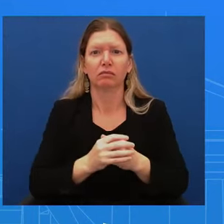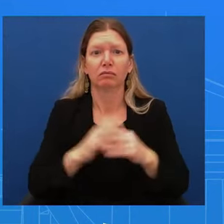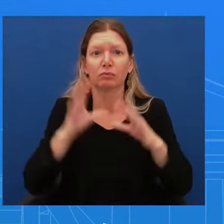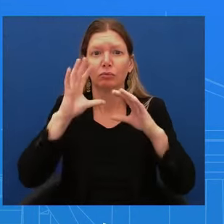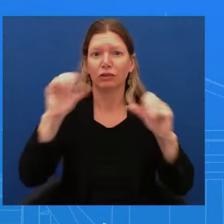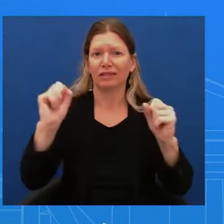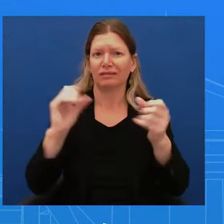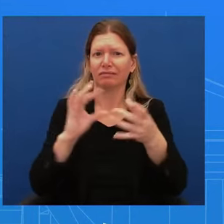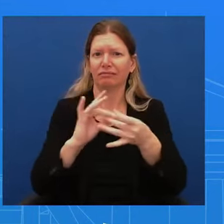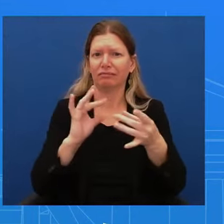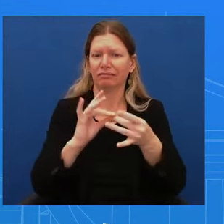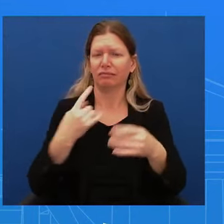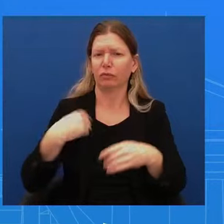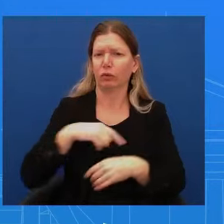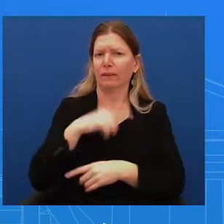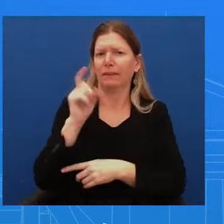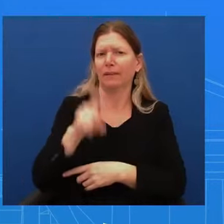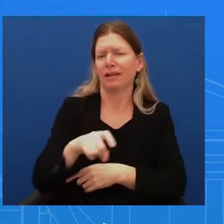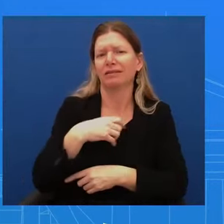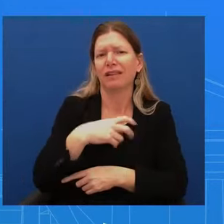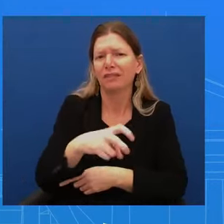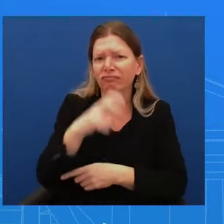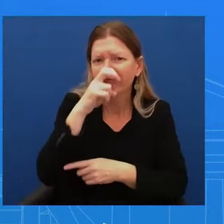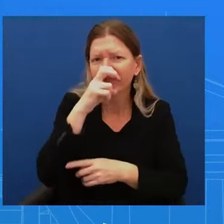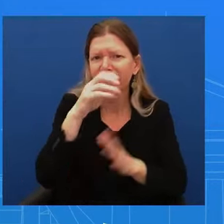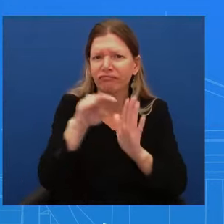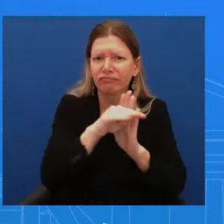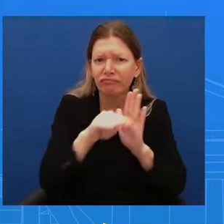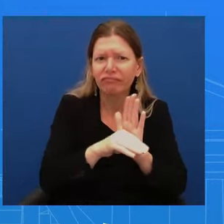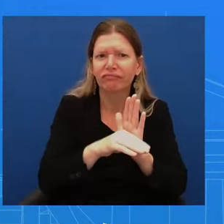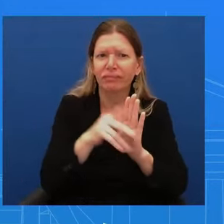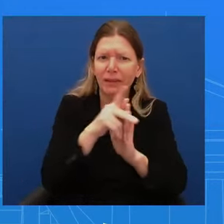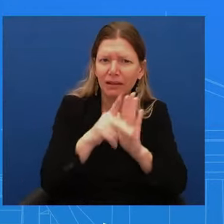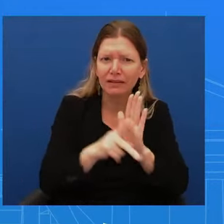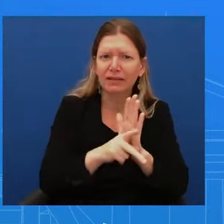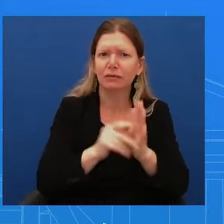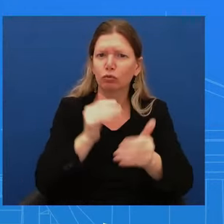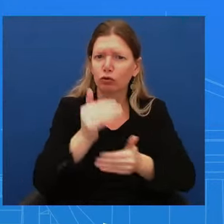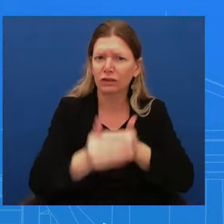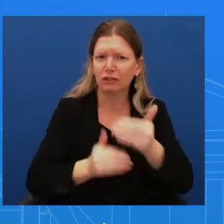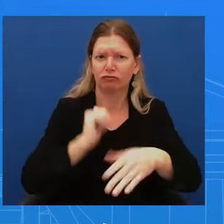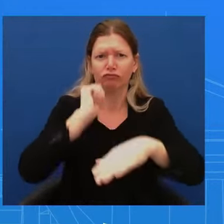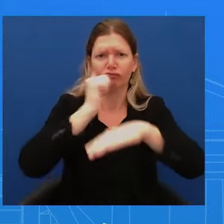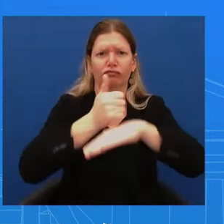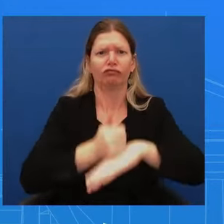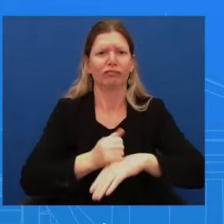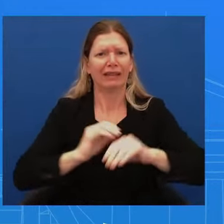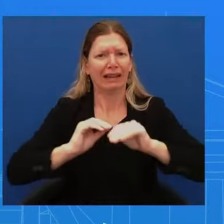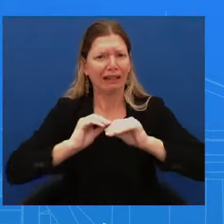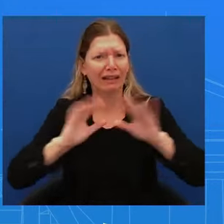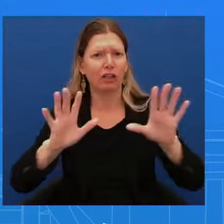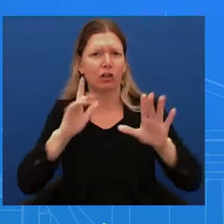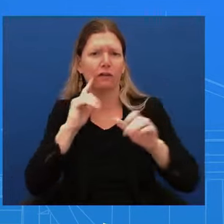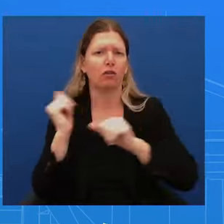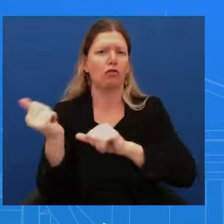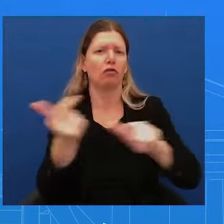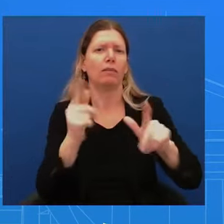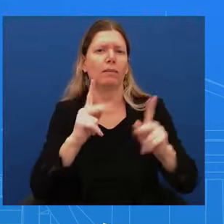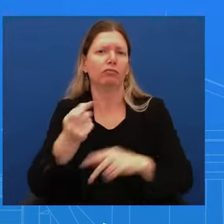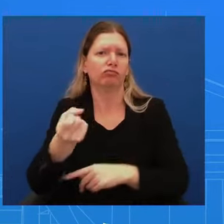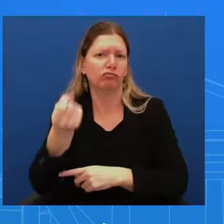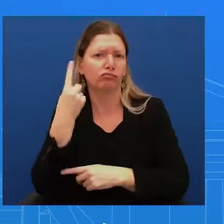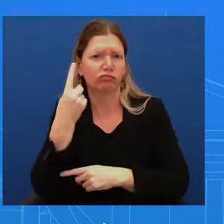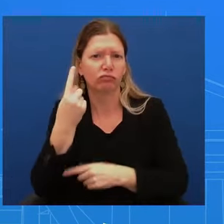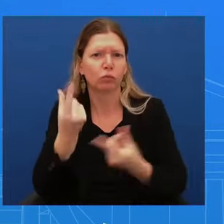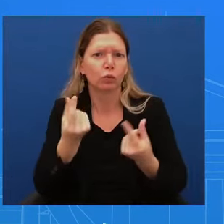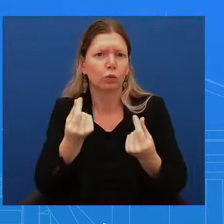procedures in place, obviously, for across the cabinet. And this is what you're seeing from this memo. So finally, who does the